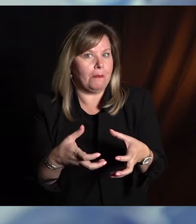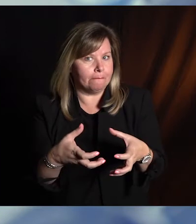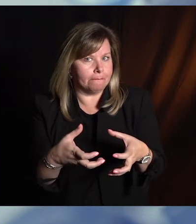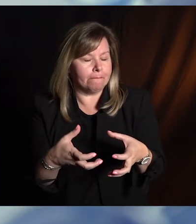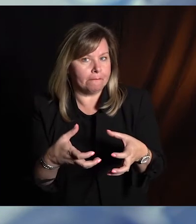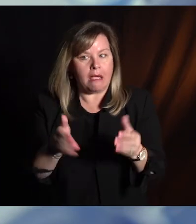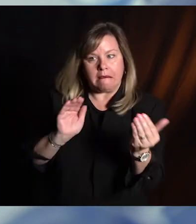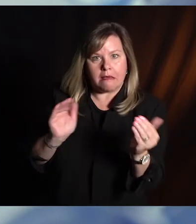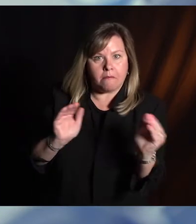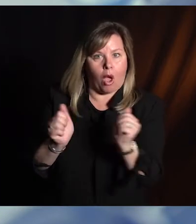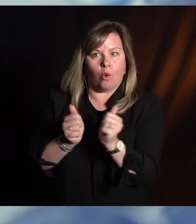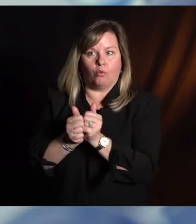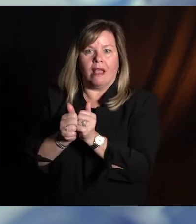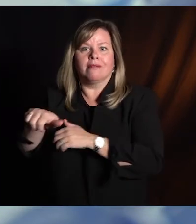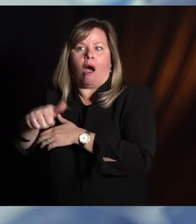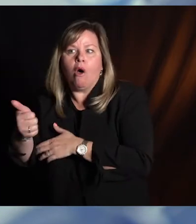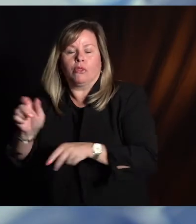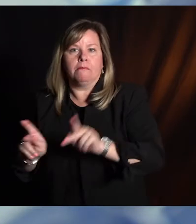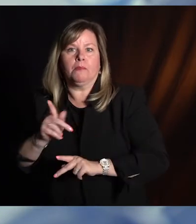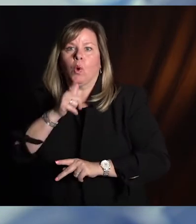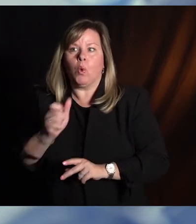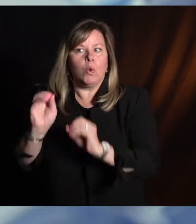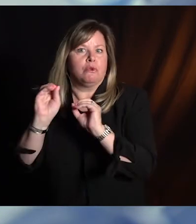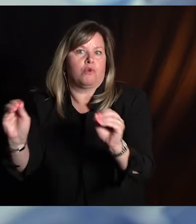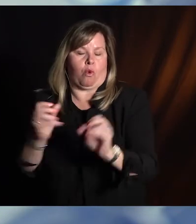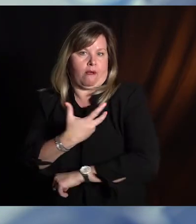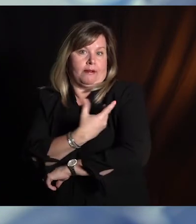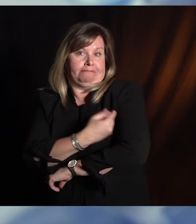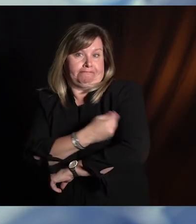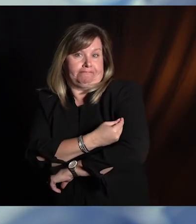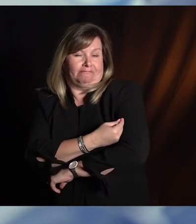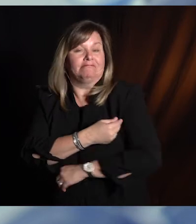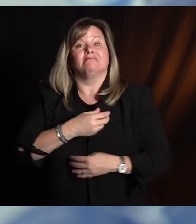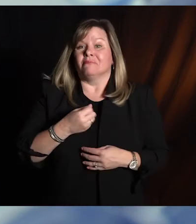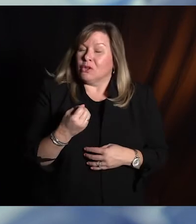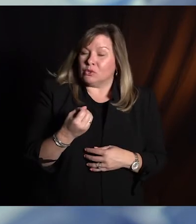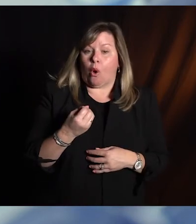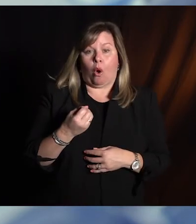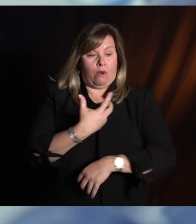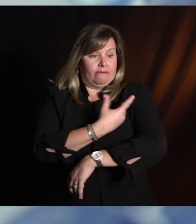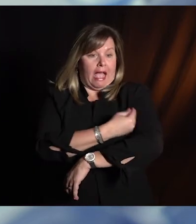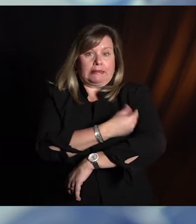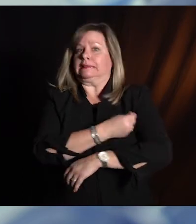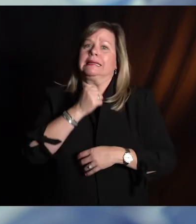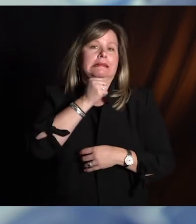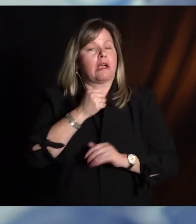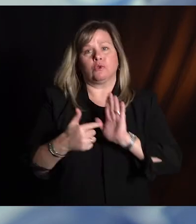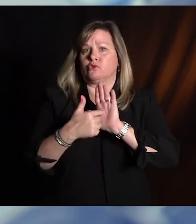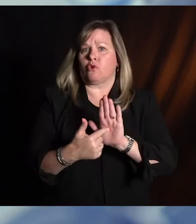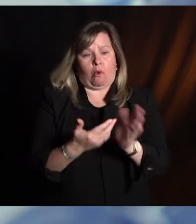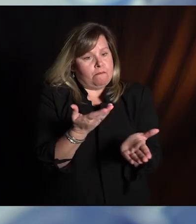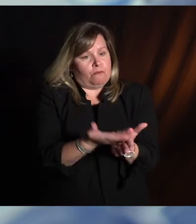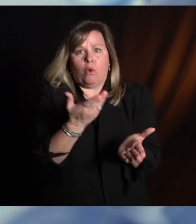amongst the control group of unvaccinated, the placebo group during those clinical trials. There's no biological